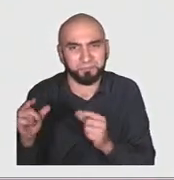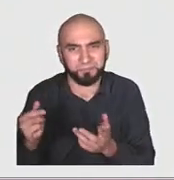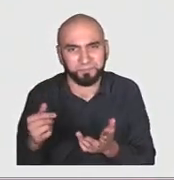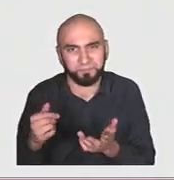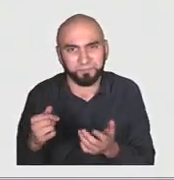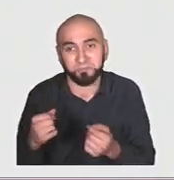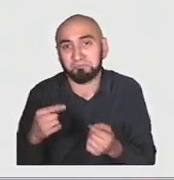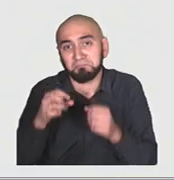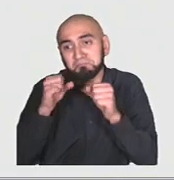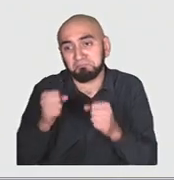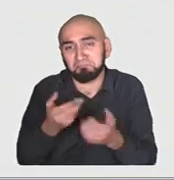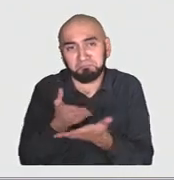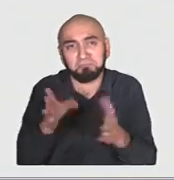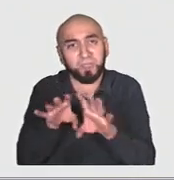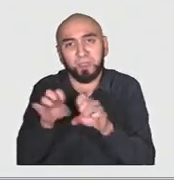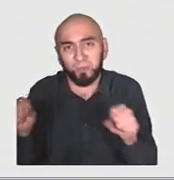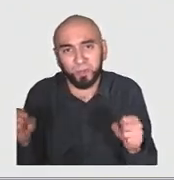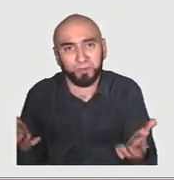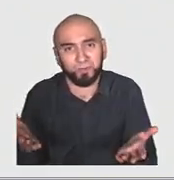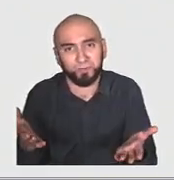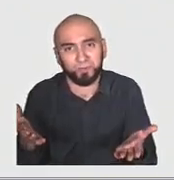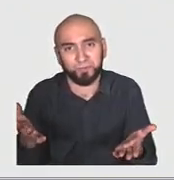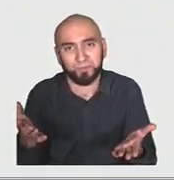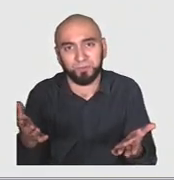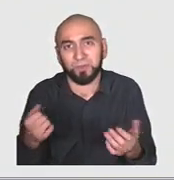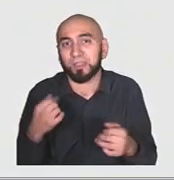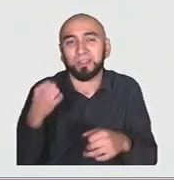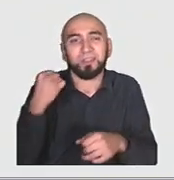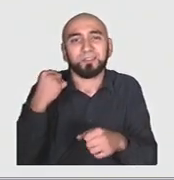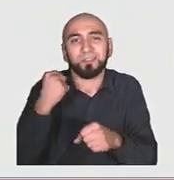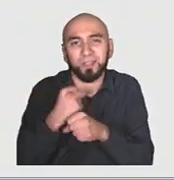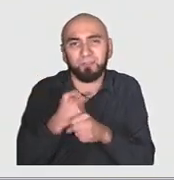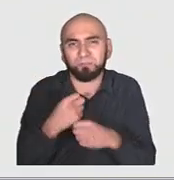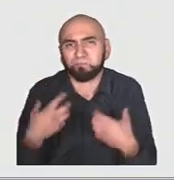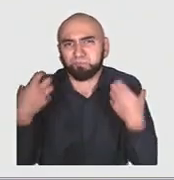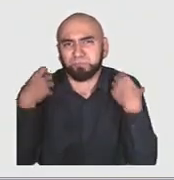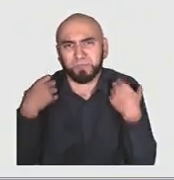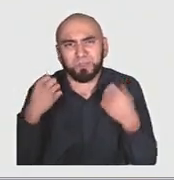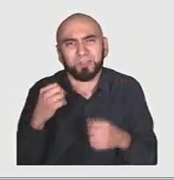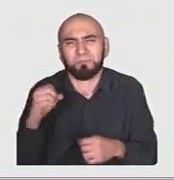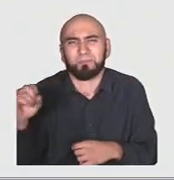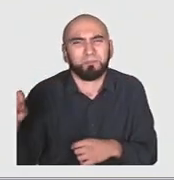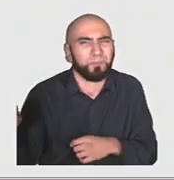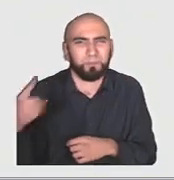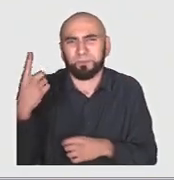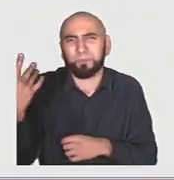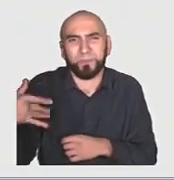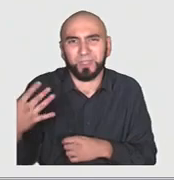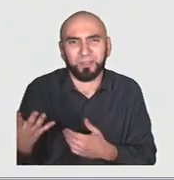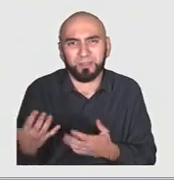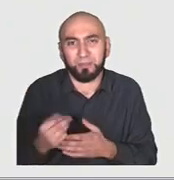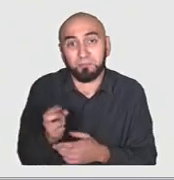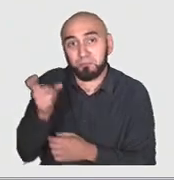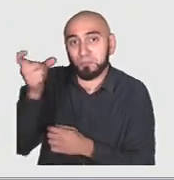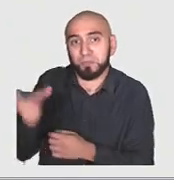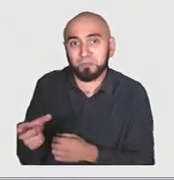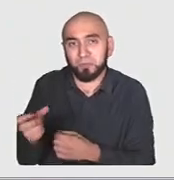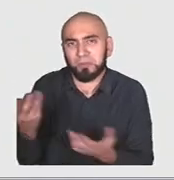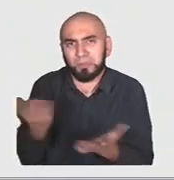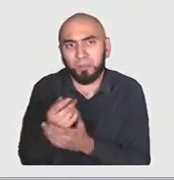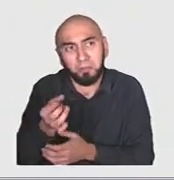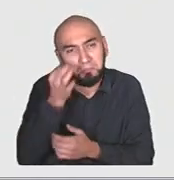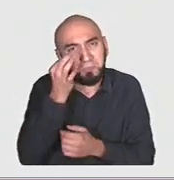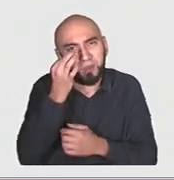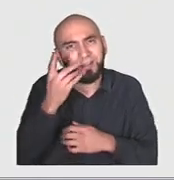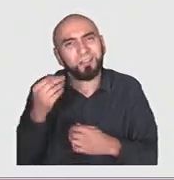person's primary task to be a human? To be able to have time to watch a sunset? Are we really living if all of our free time